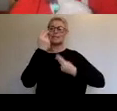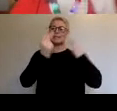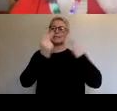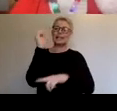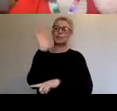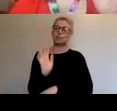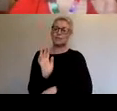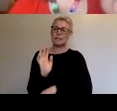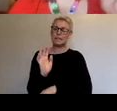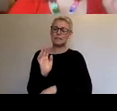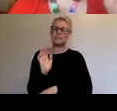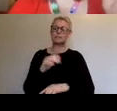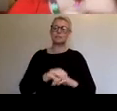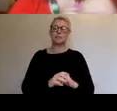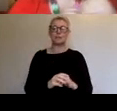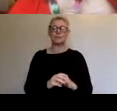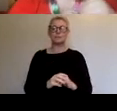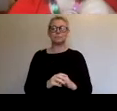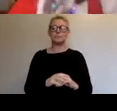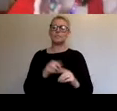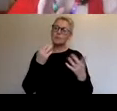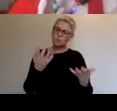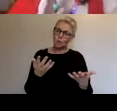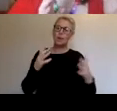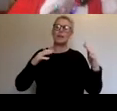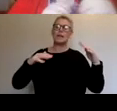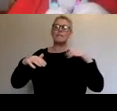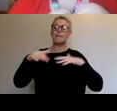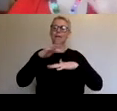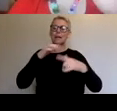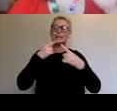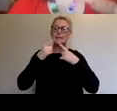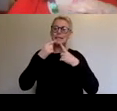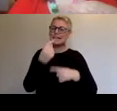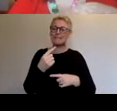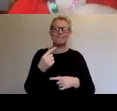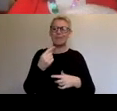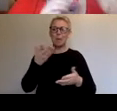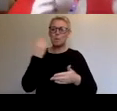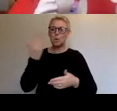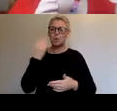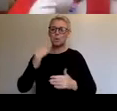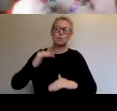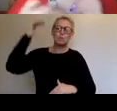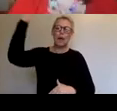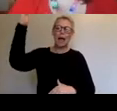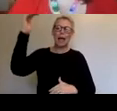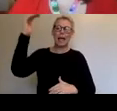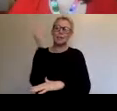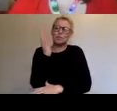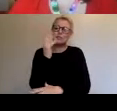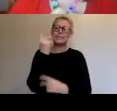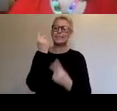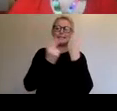the environmental data showed that the pollution levels were too high, the trees couldn't sing. And when the pollution levels dropped, they could sing, but it could be